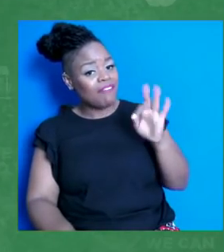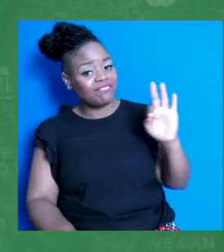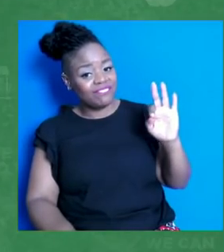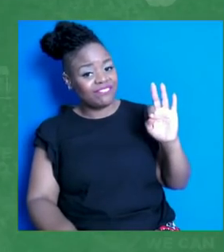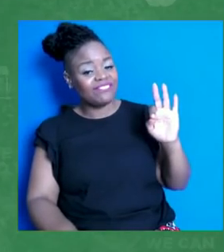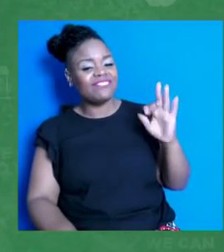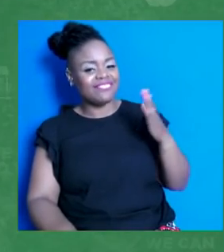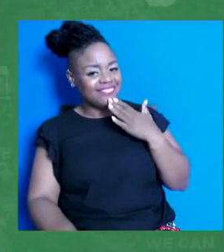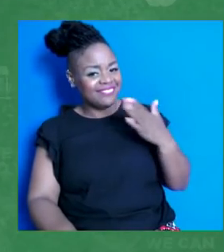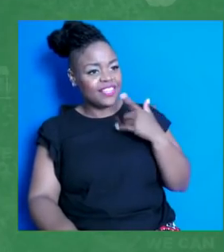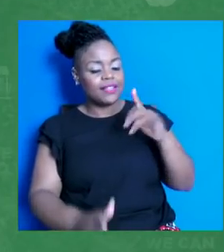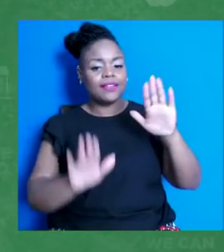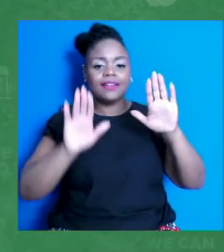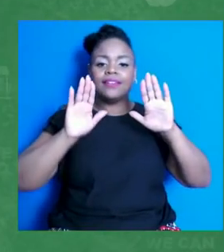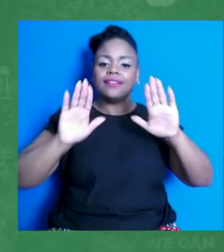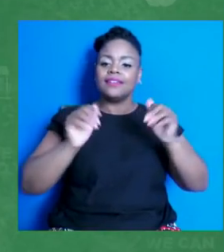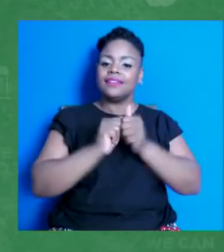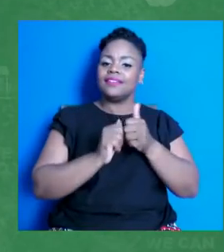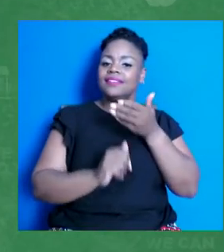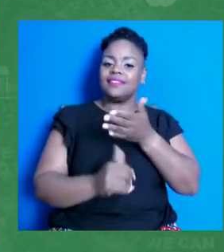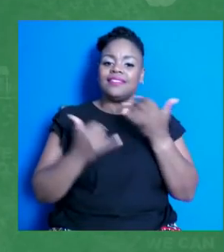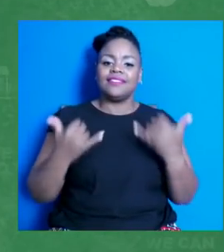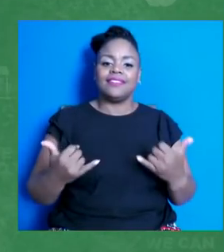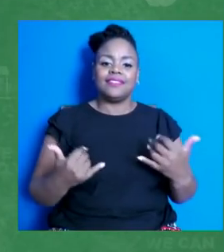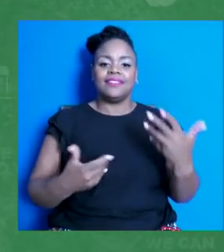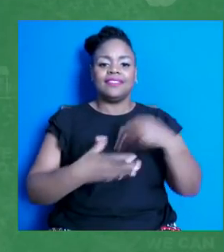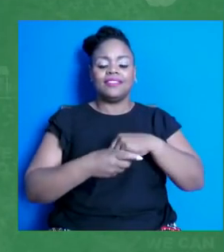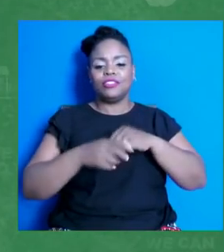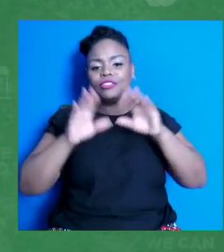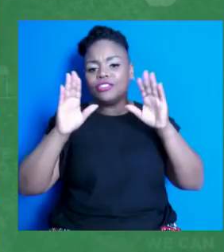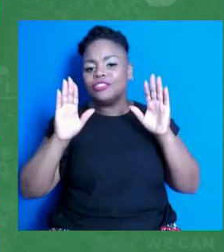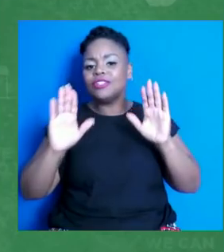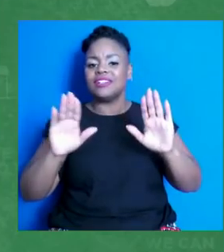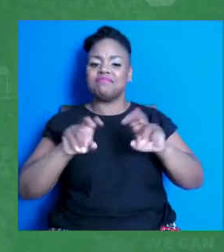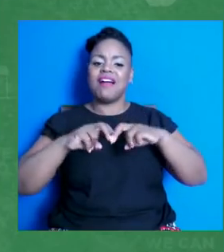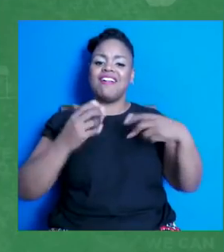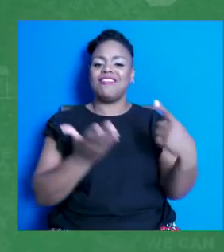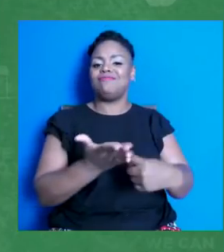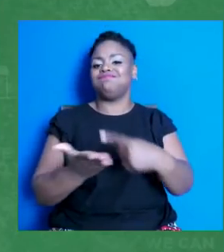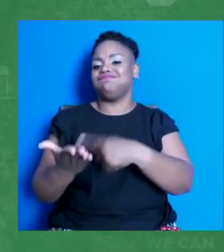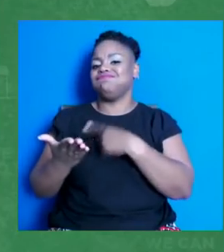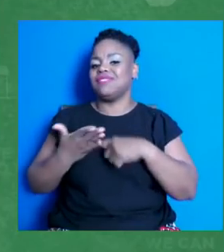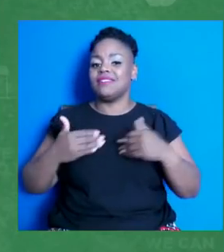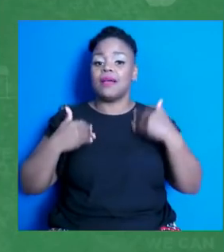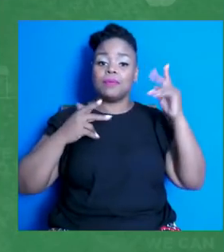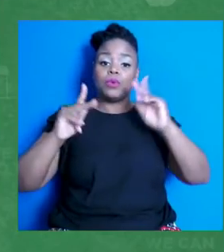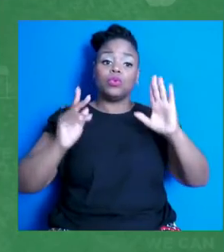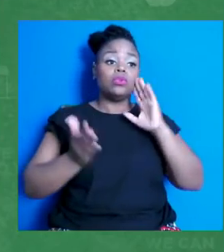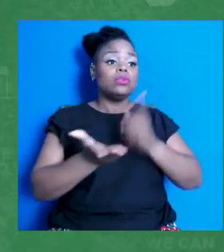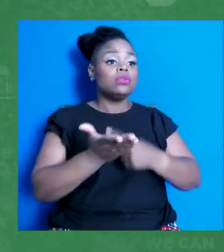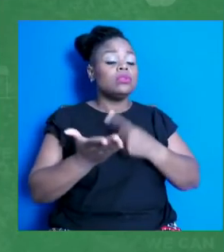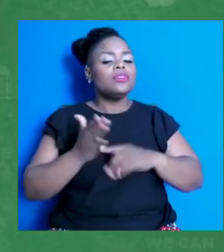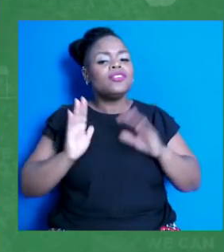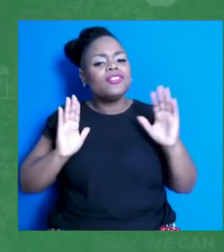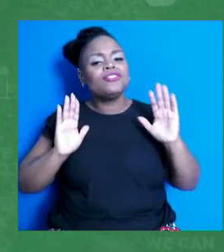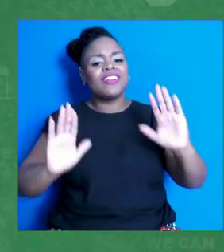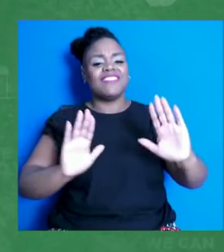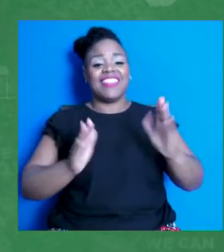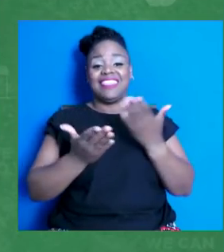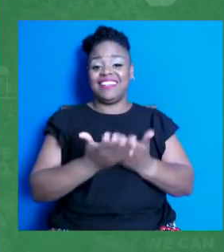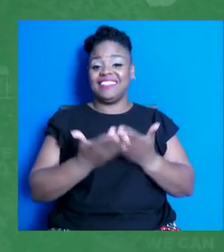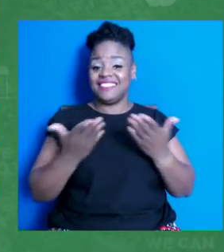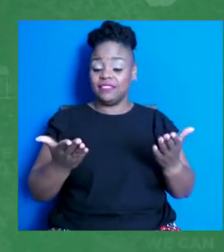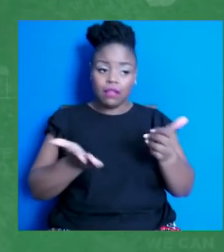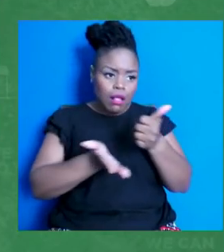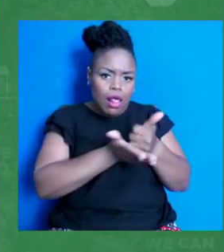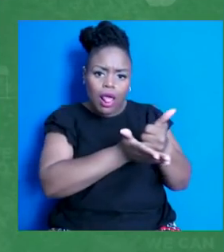really terrific panel of young individuals who are going to be doing some extraordinary things to help themselves and help their peers